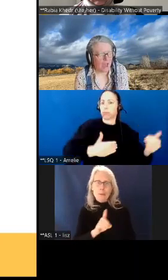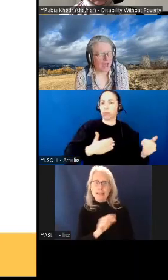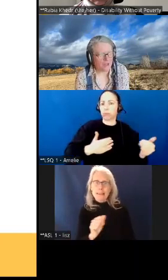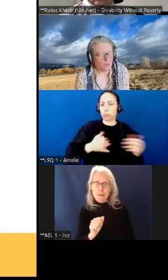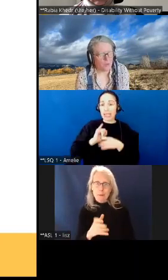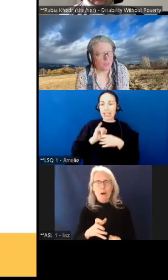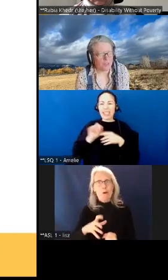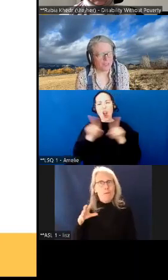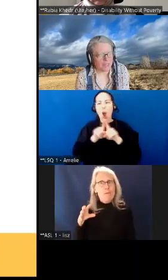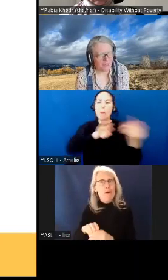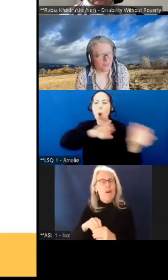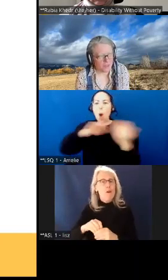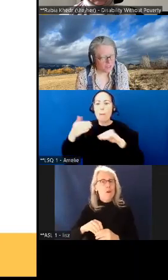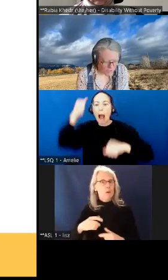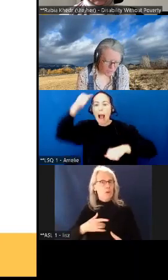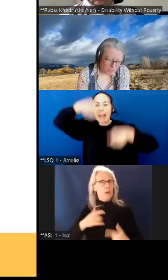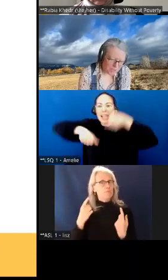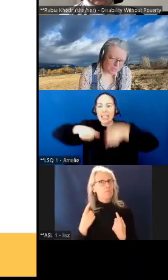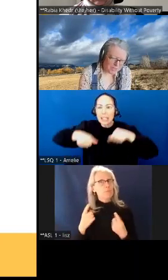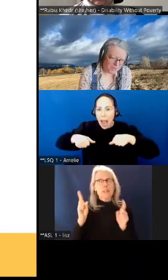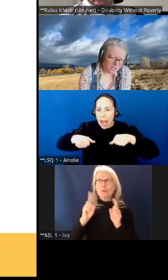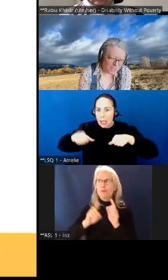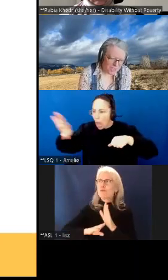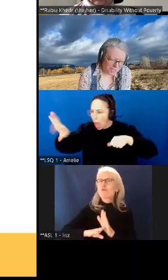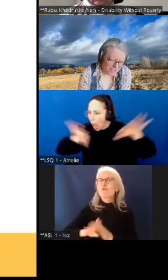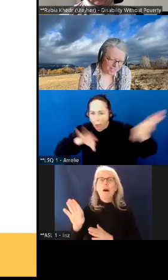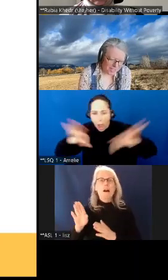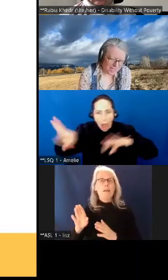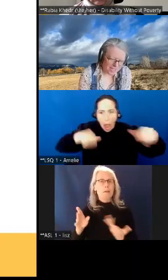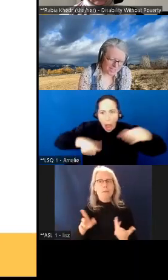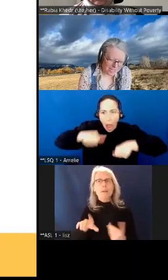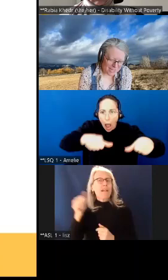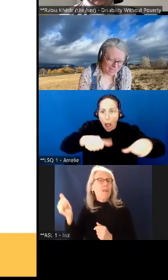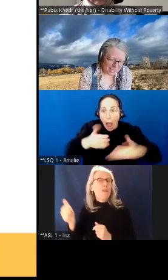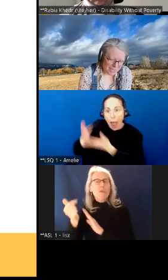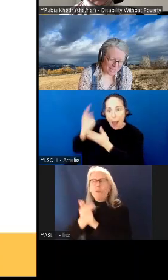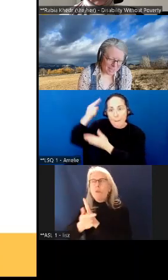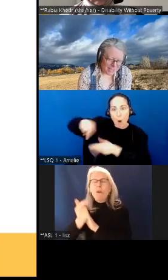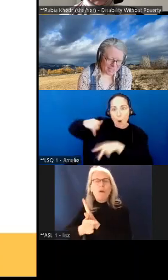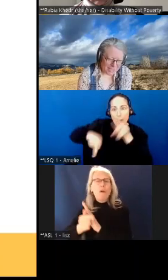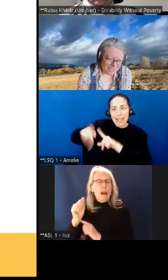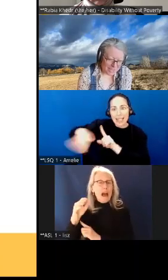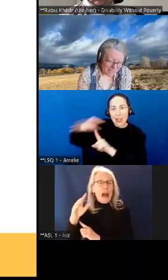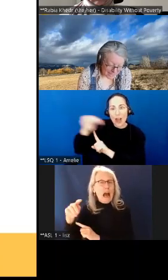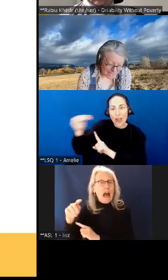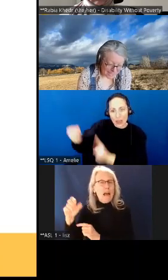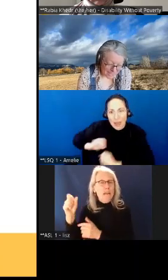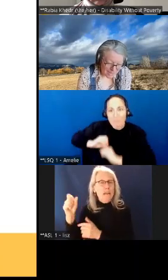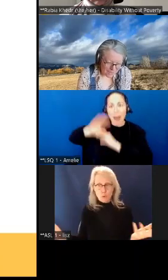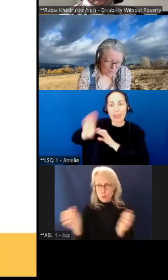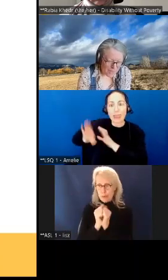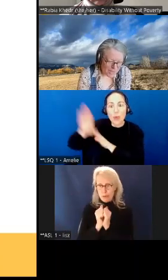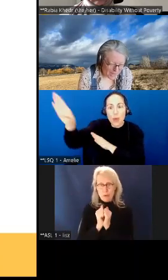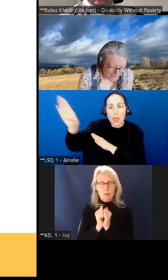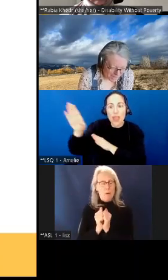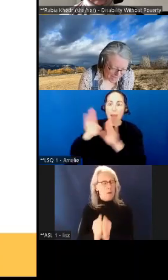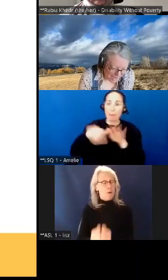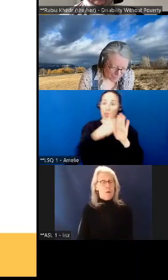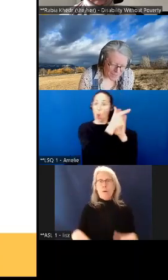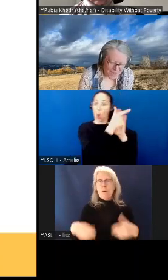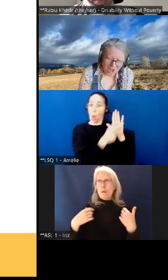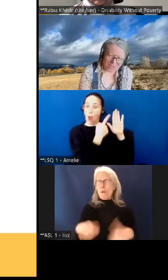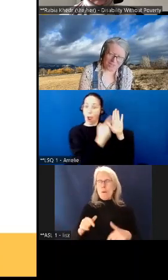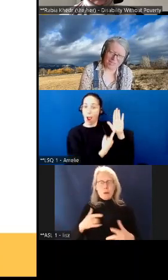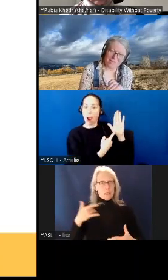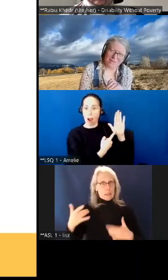and we put it together with these other pieces of legislation it's uh it's exciting if we get